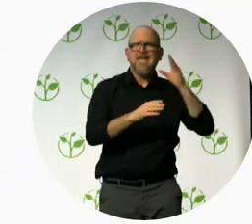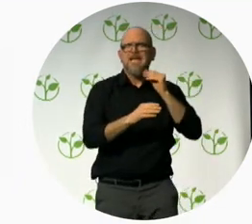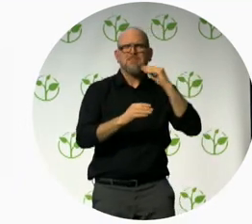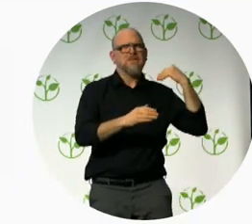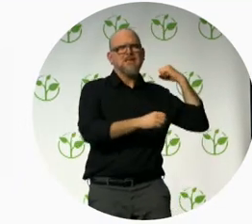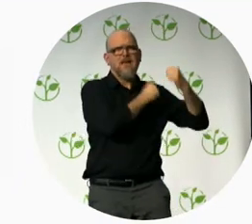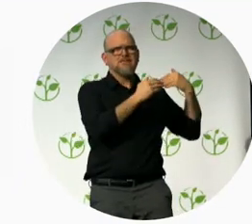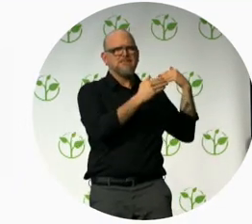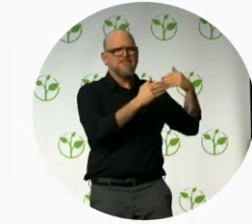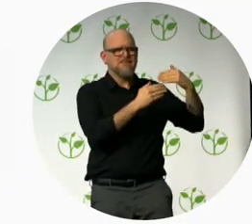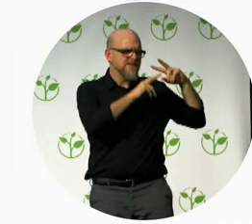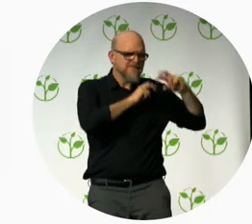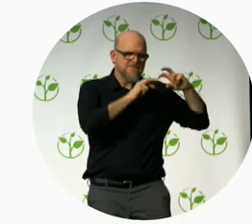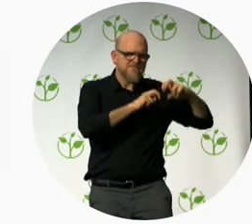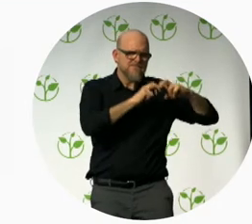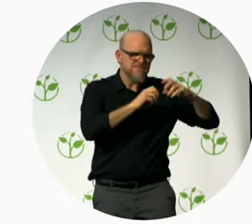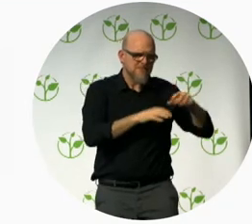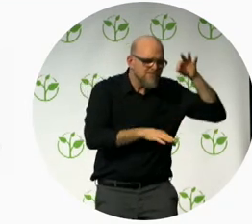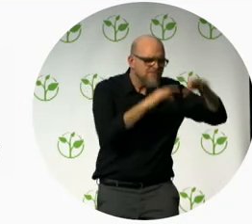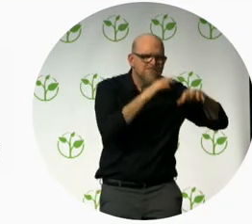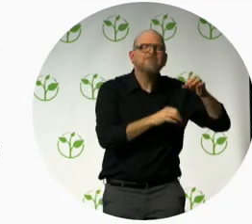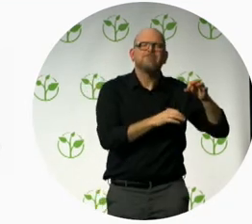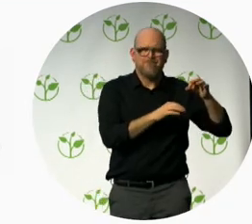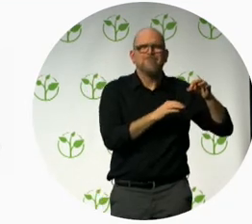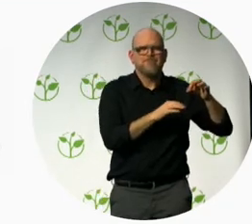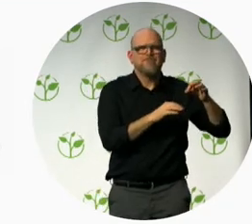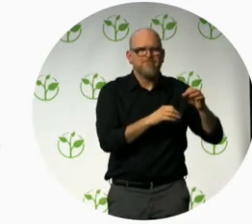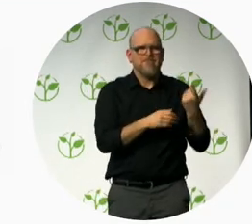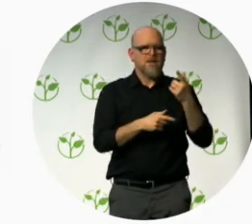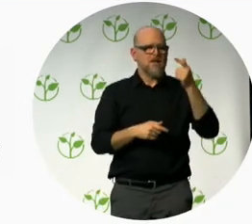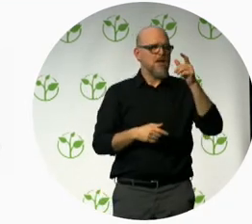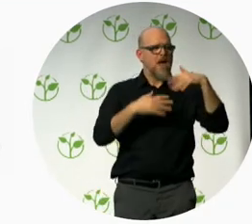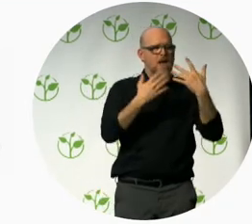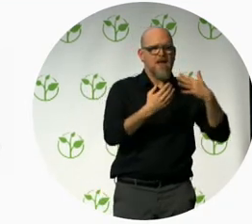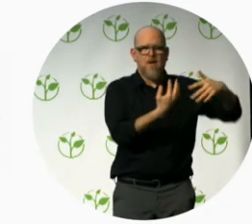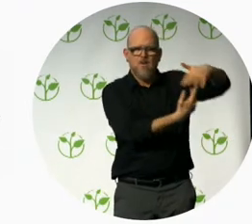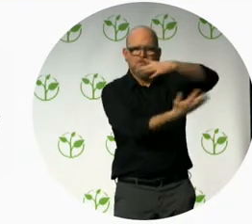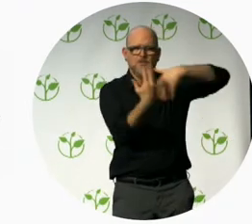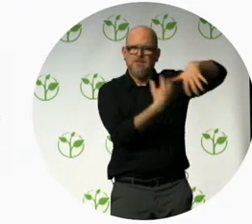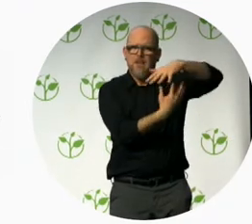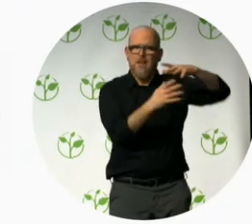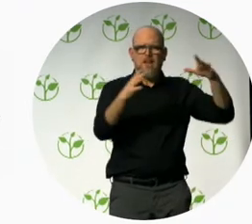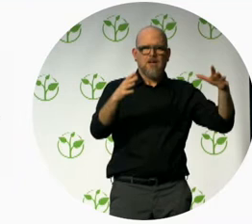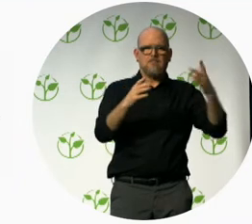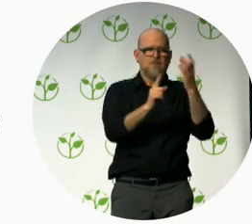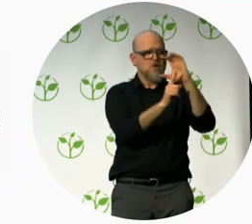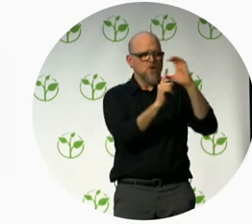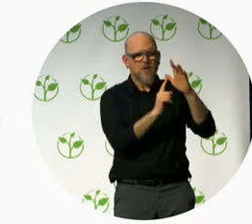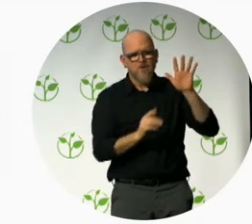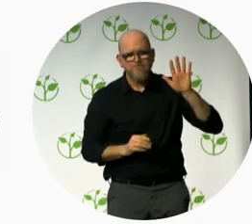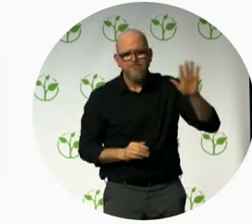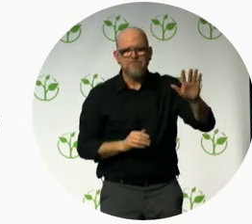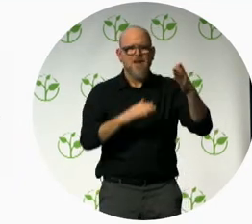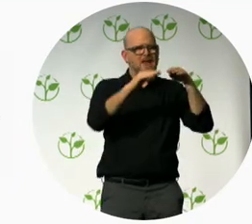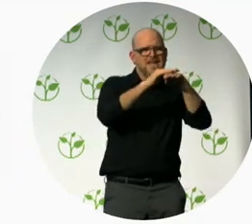Accessibility of the physical environment that developed to cultural accessibility dealing with